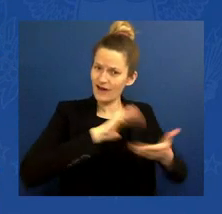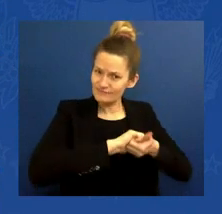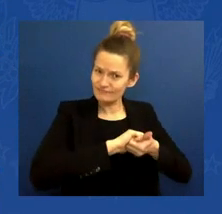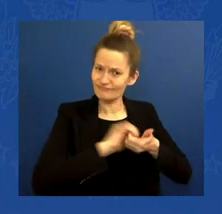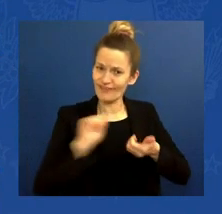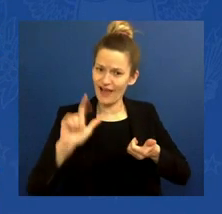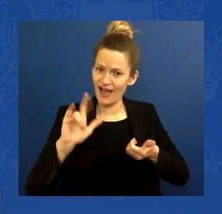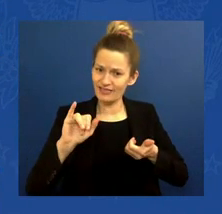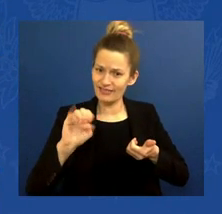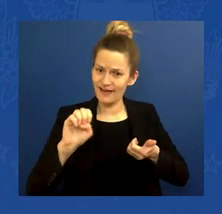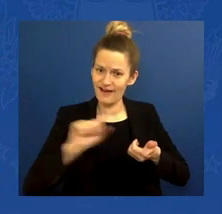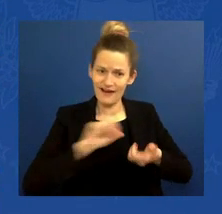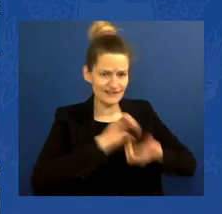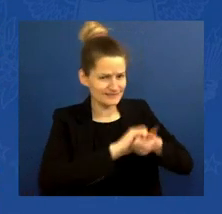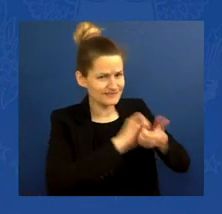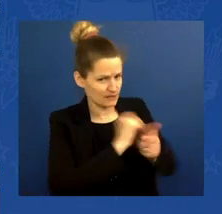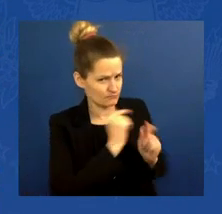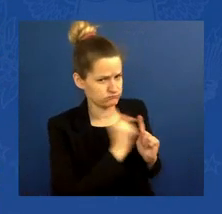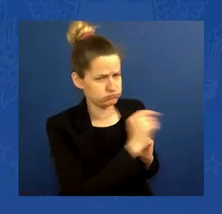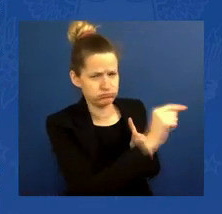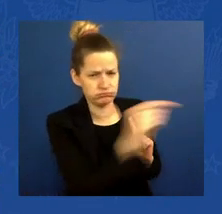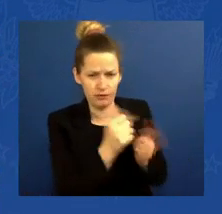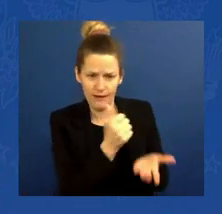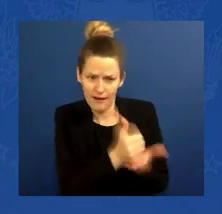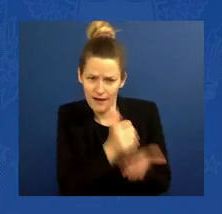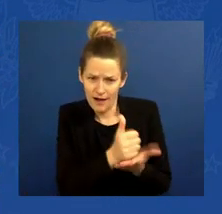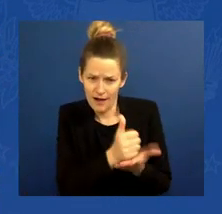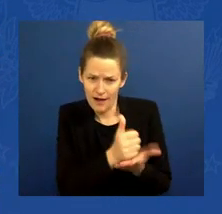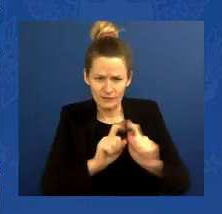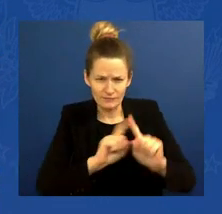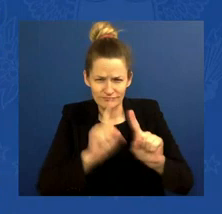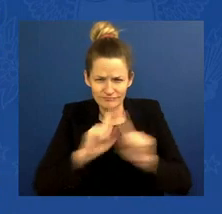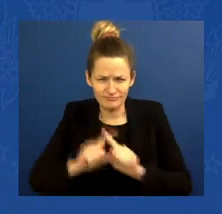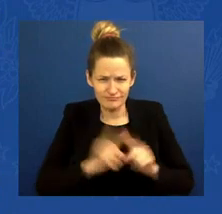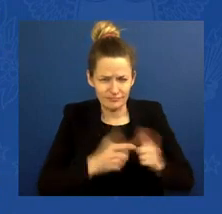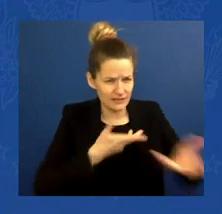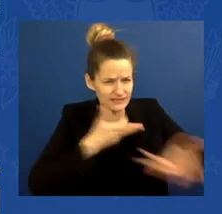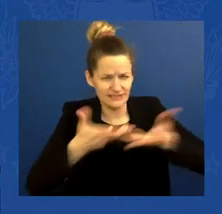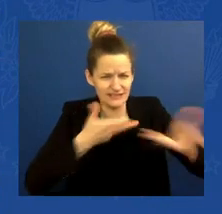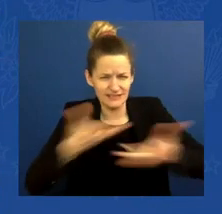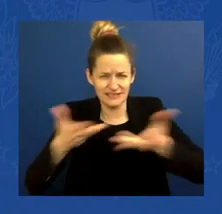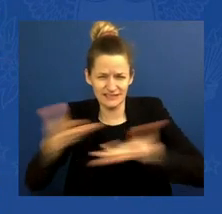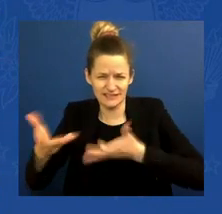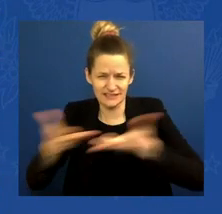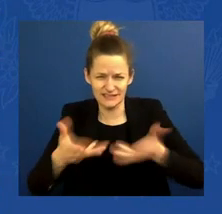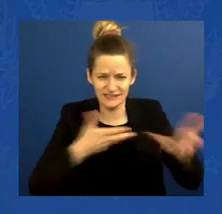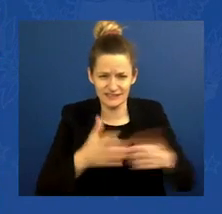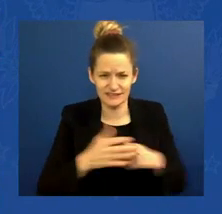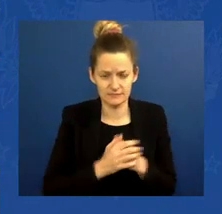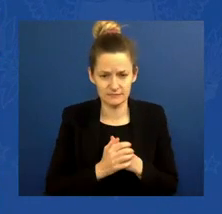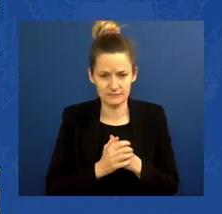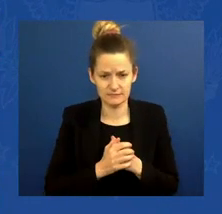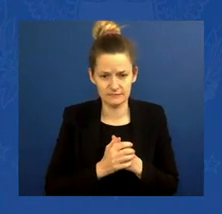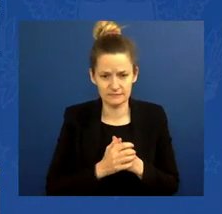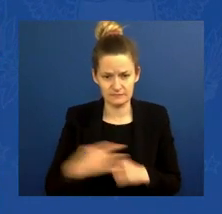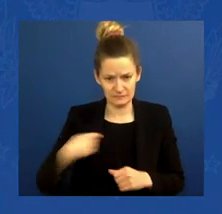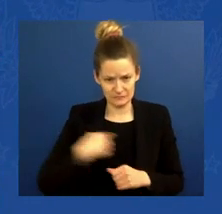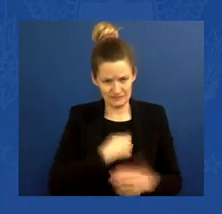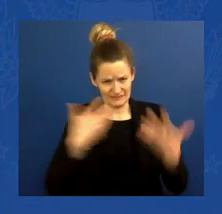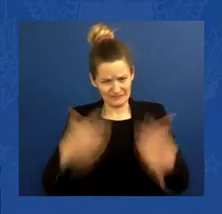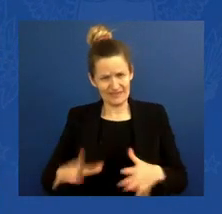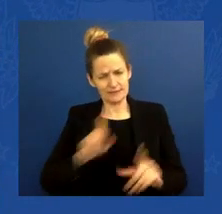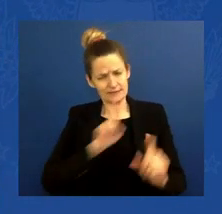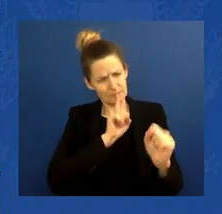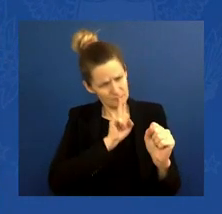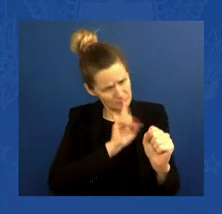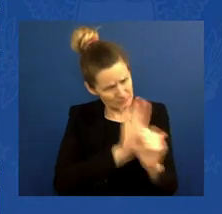our allies and partners are fully committed to surging weapons of assistance to the Ukrainians. And more will be coming as we